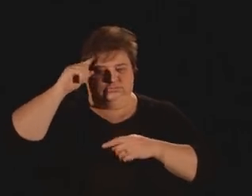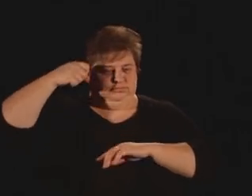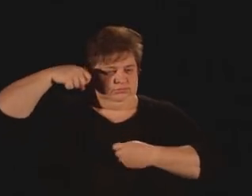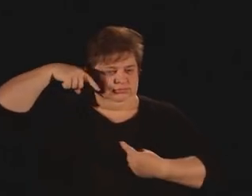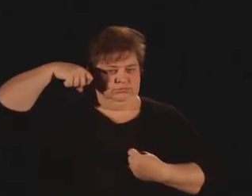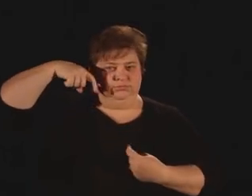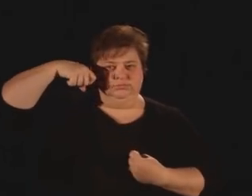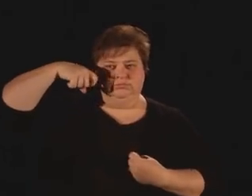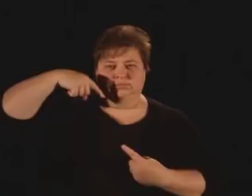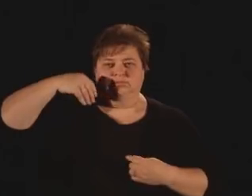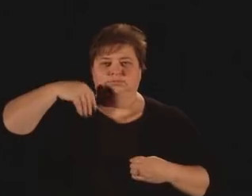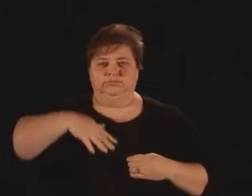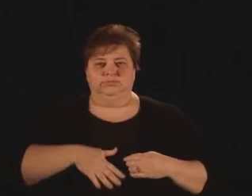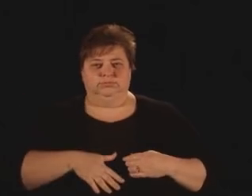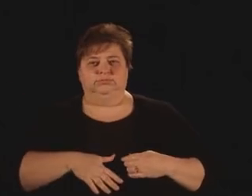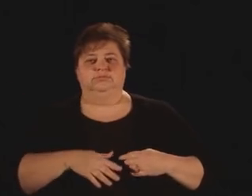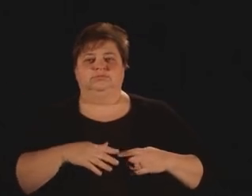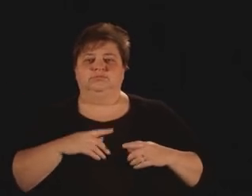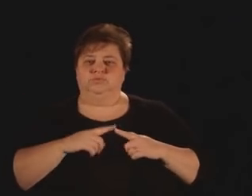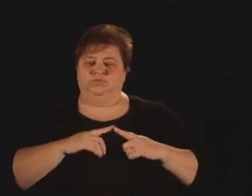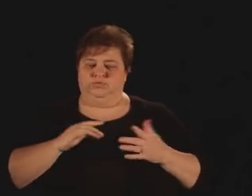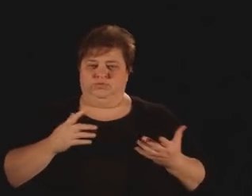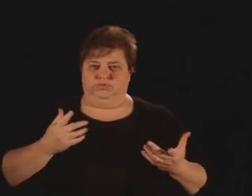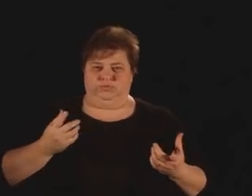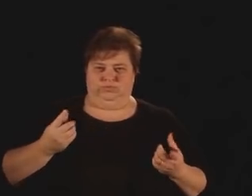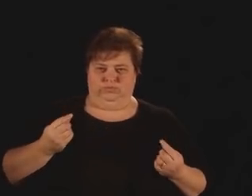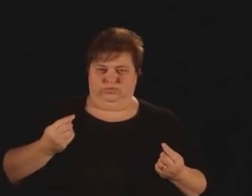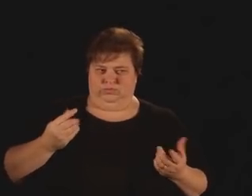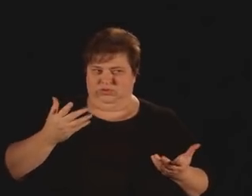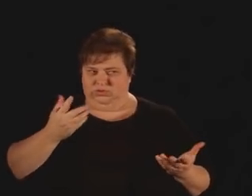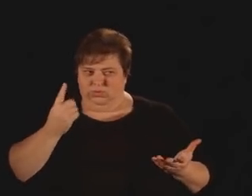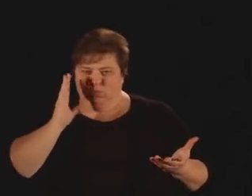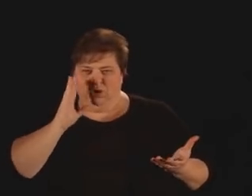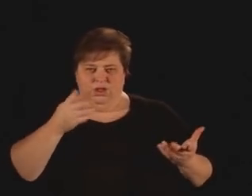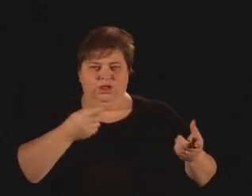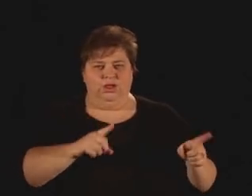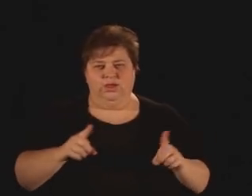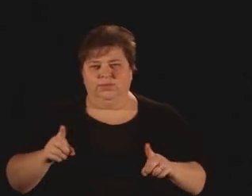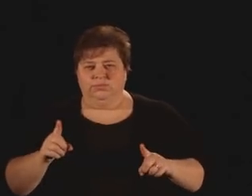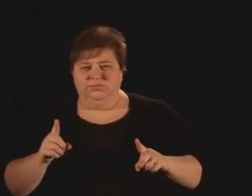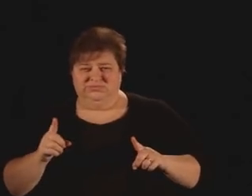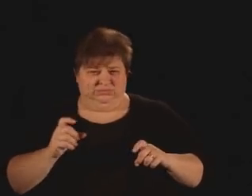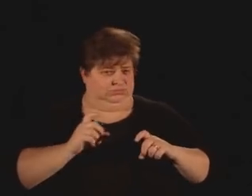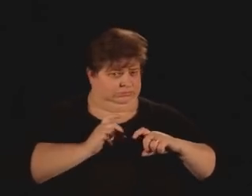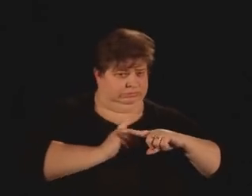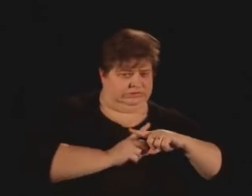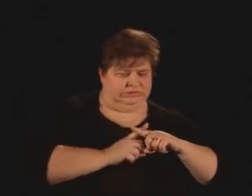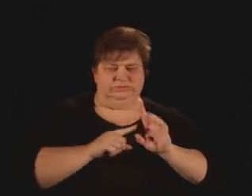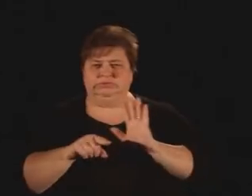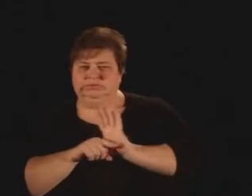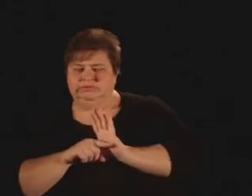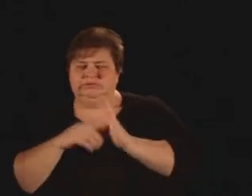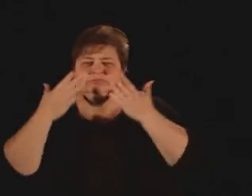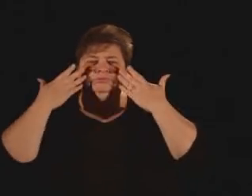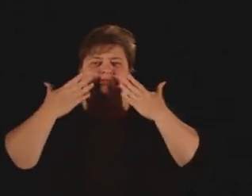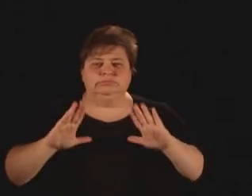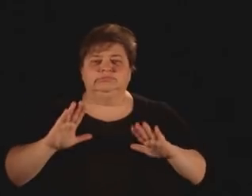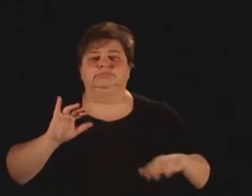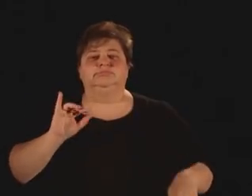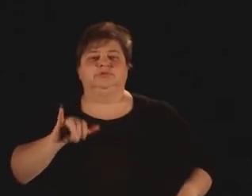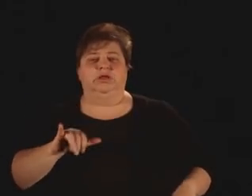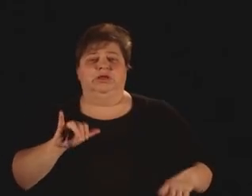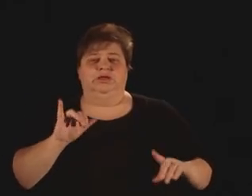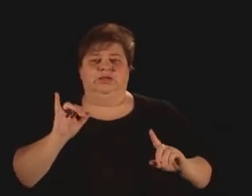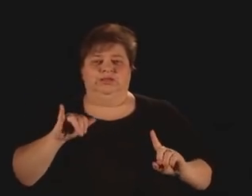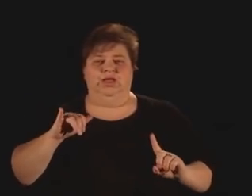whether it's positive or negative. And it's this burst of dopamine that lays the fertile ground